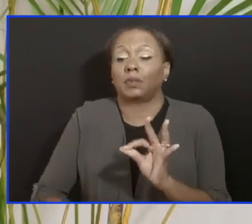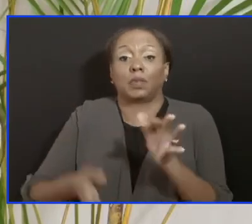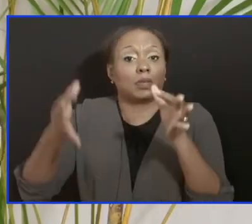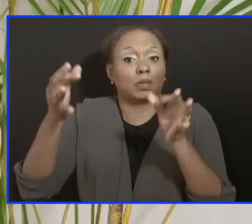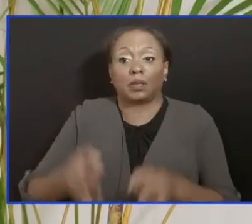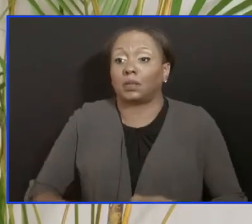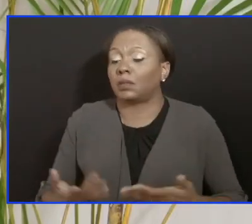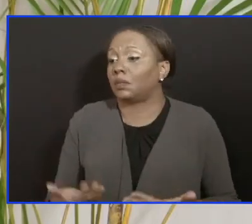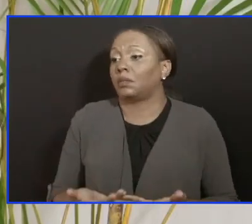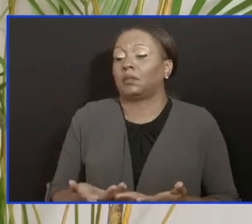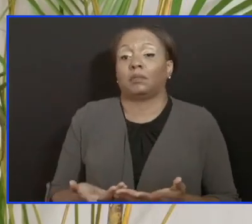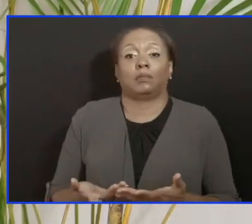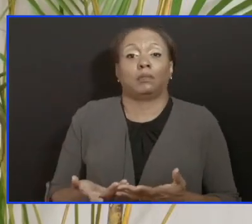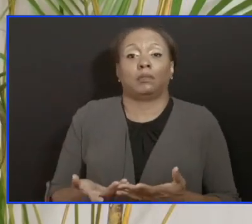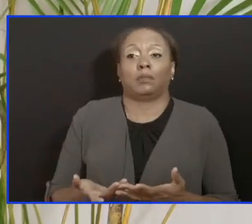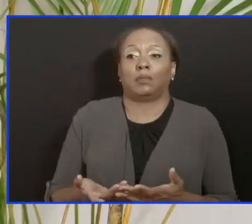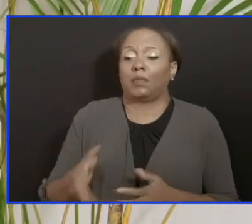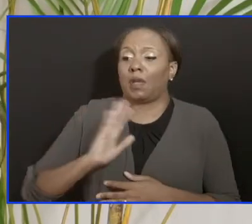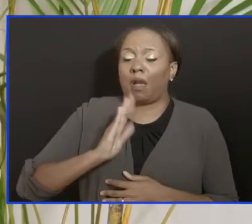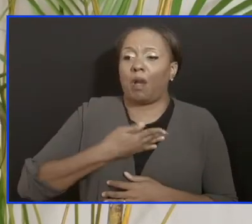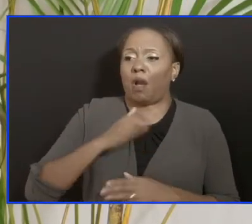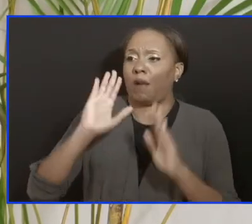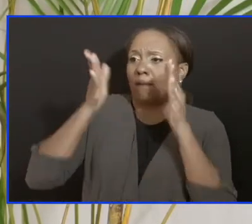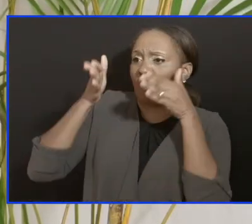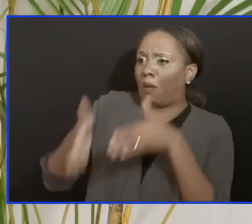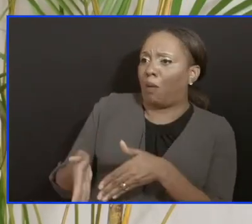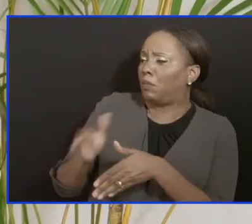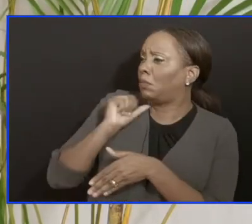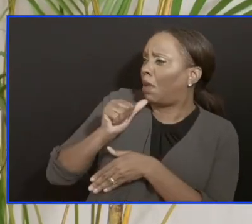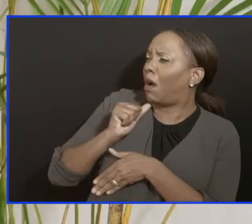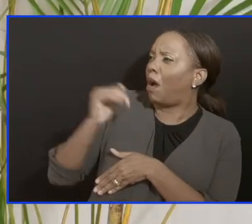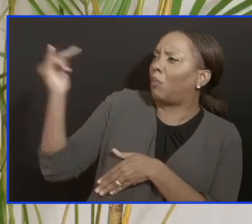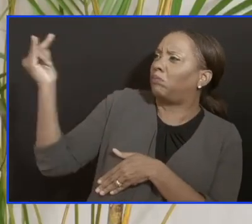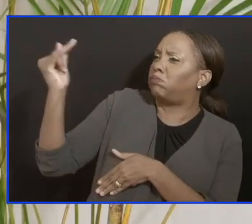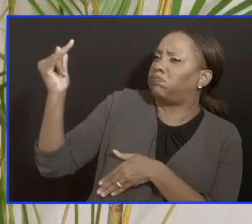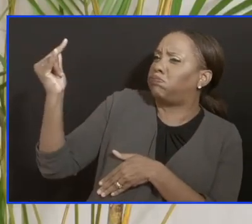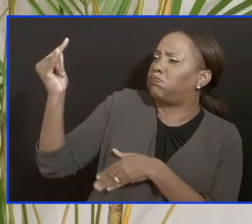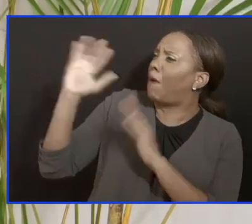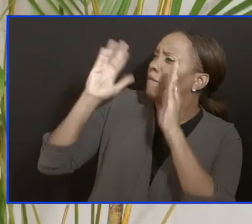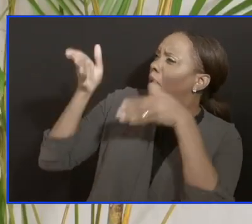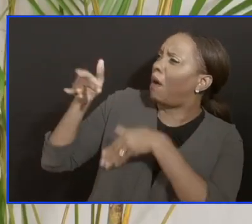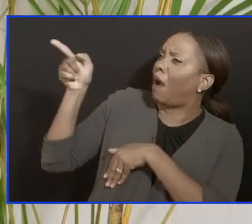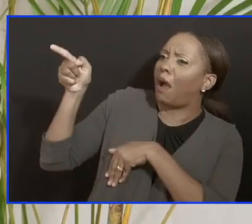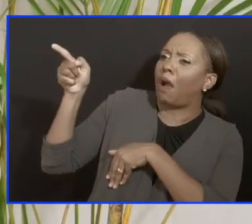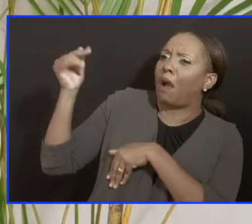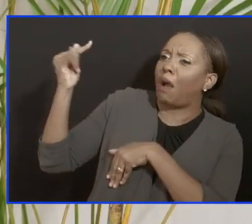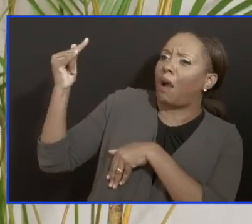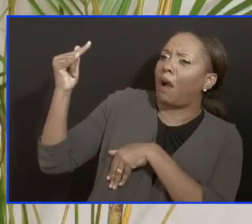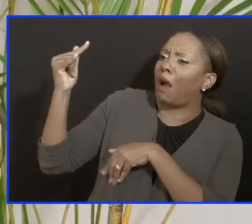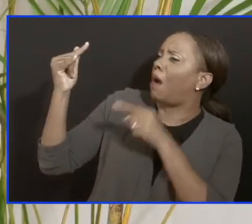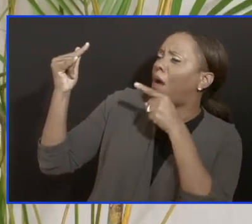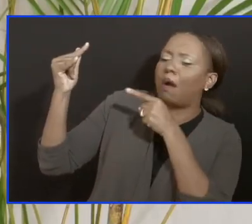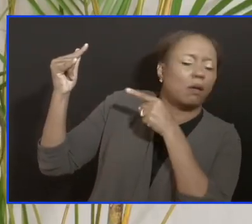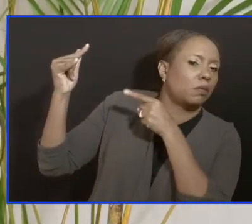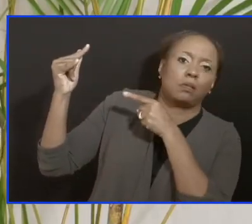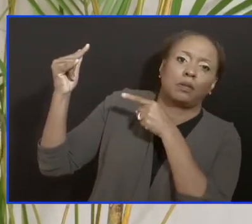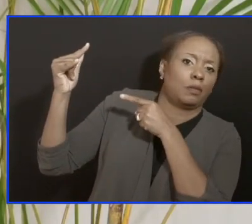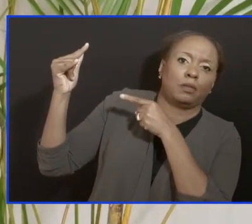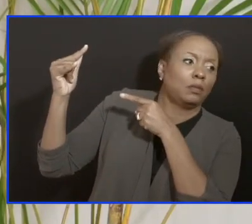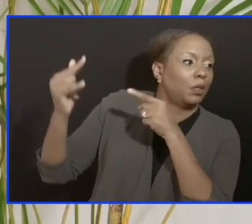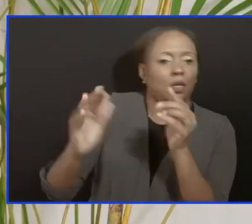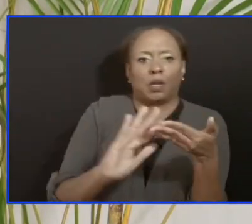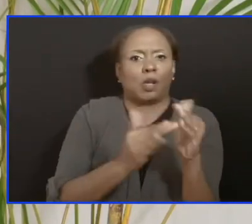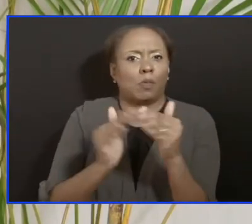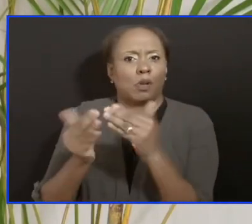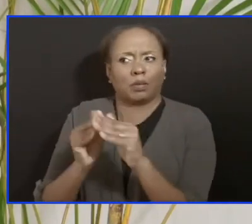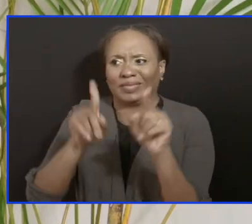we needed to place our main effort. And the main effort really is the community and community testing resulting